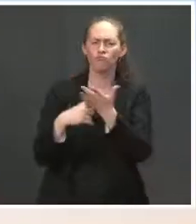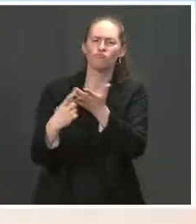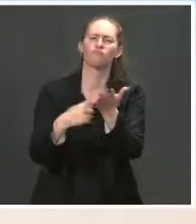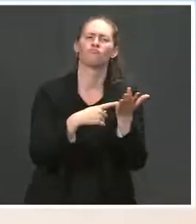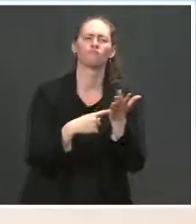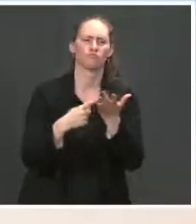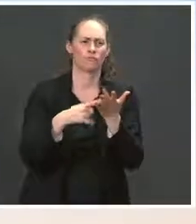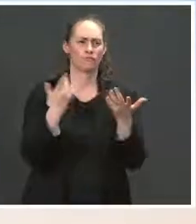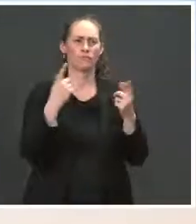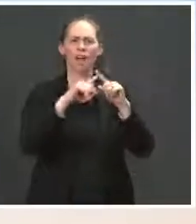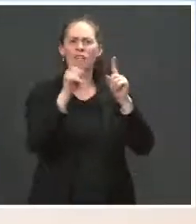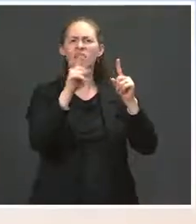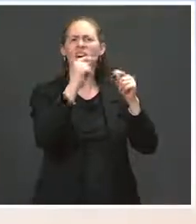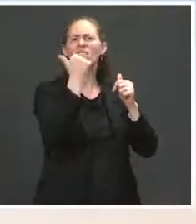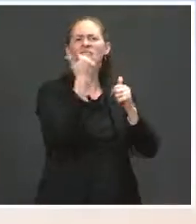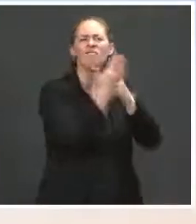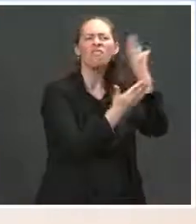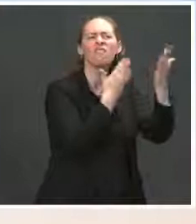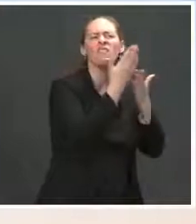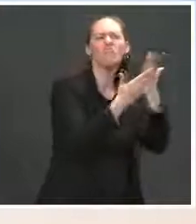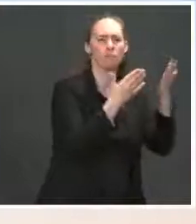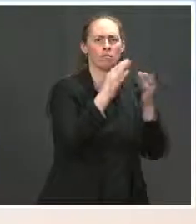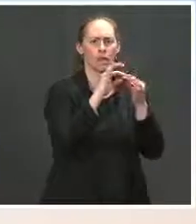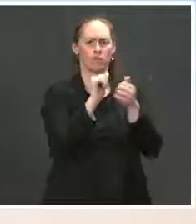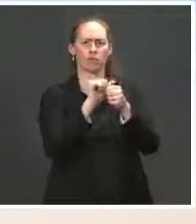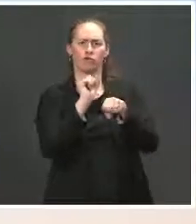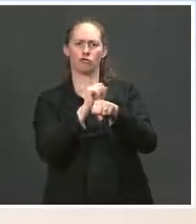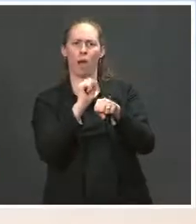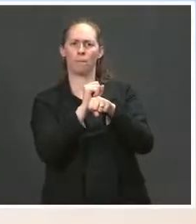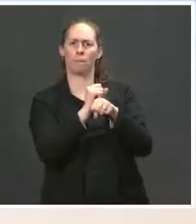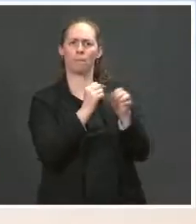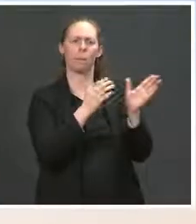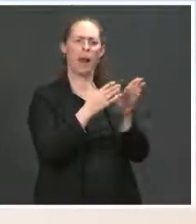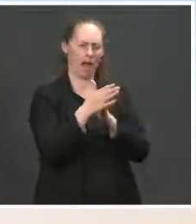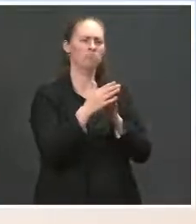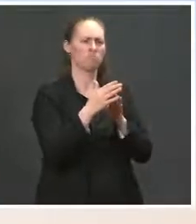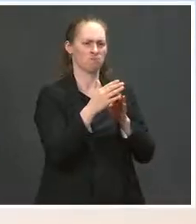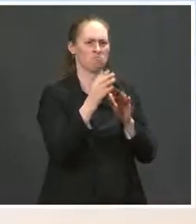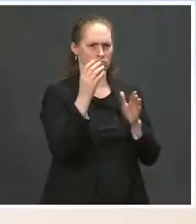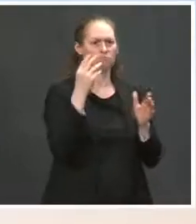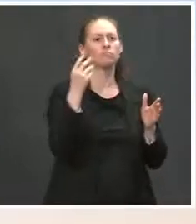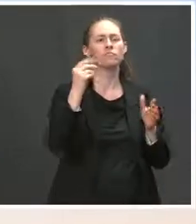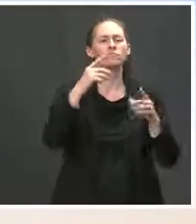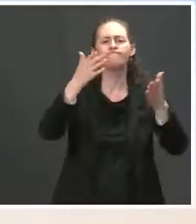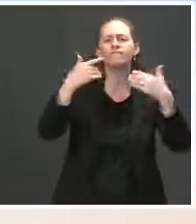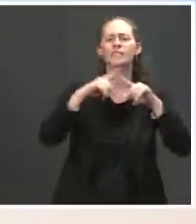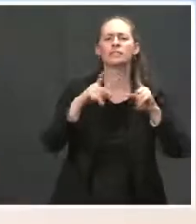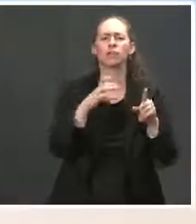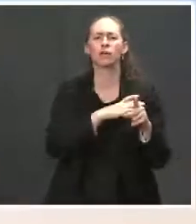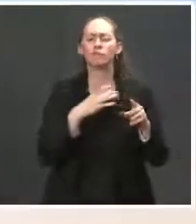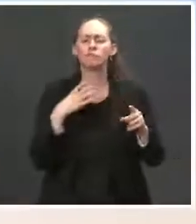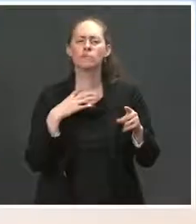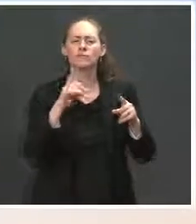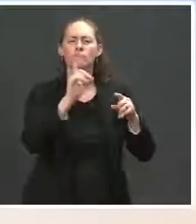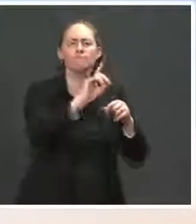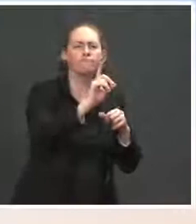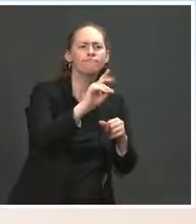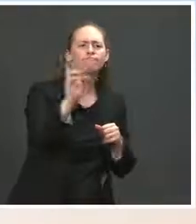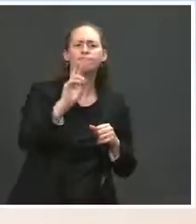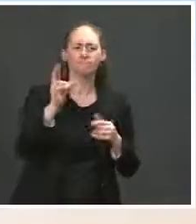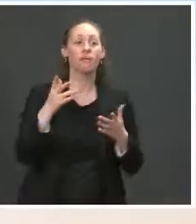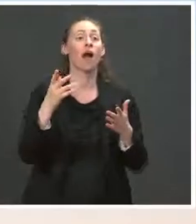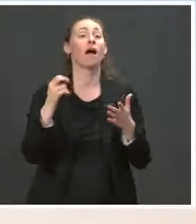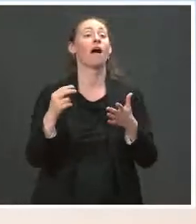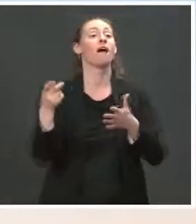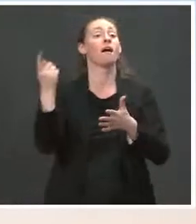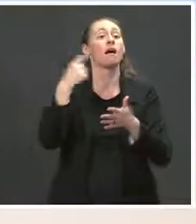on the American Jobs Plan. And certainly anticipate he'll have more members of Congress in a bipartisan manner in future weeks. Next week, you kind of have a sense